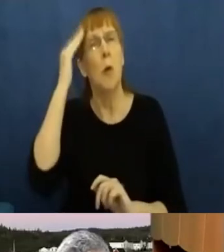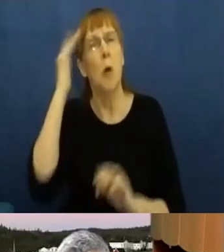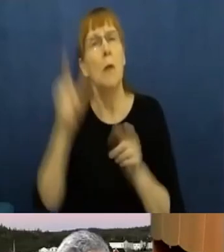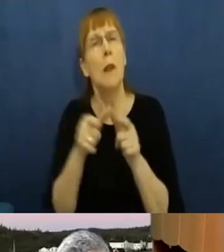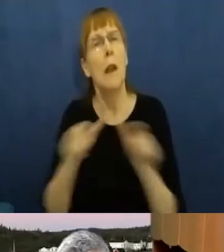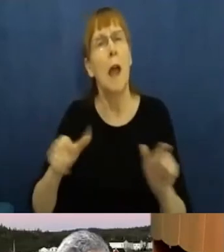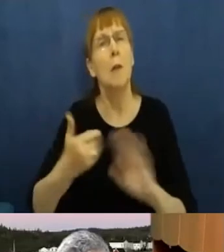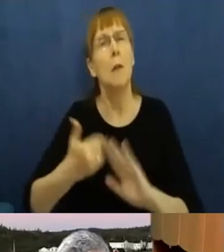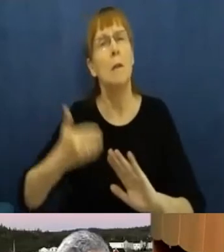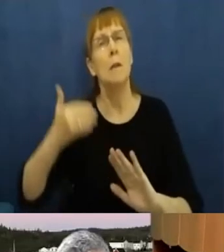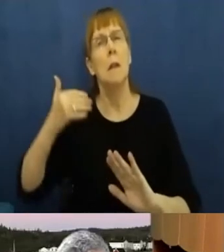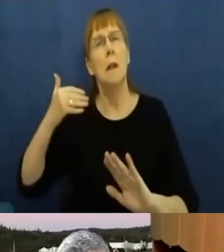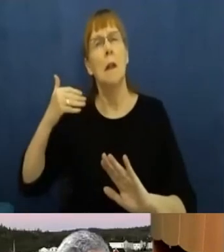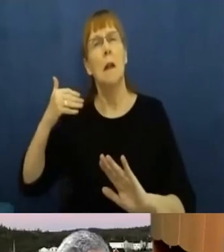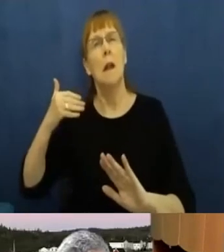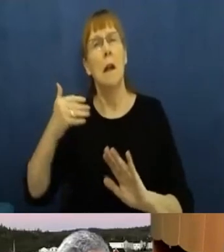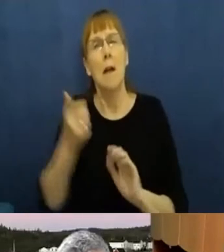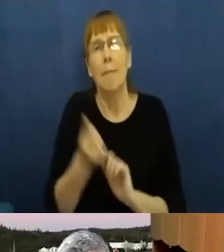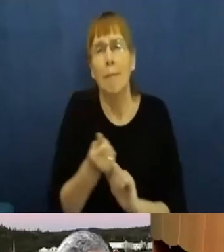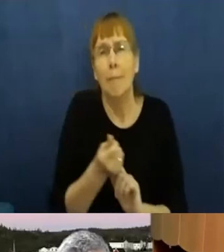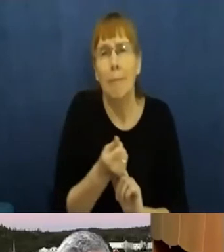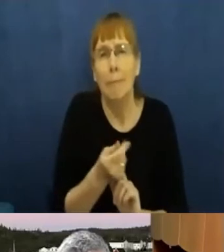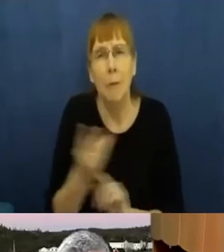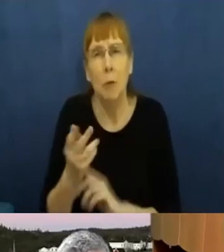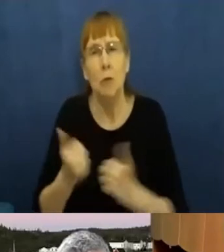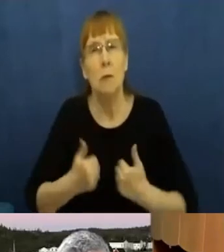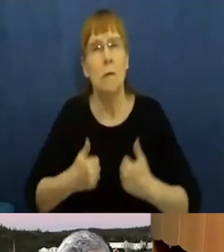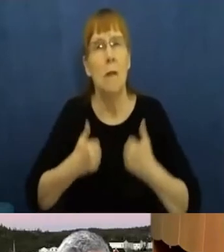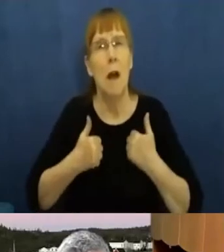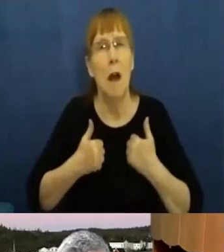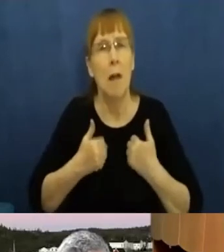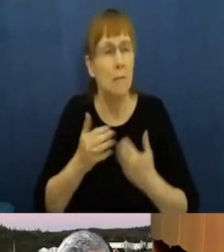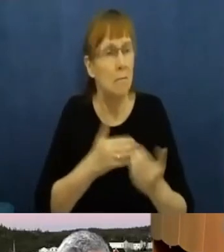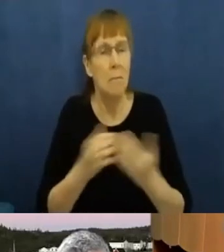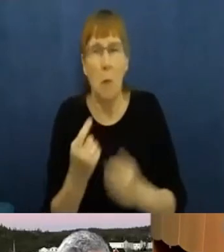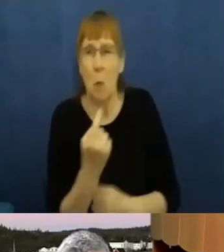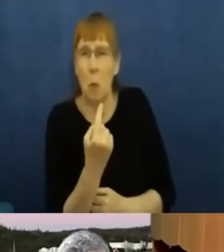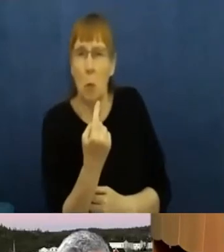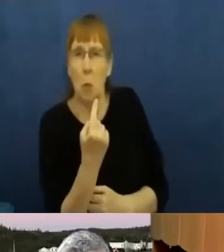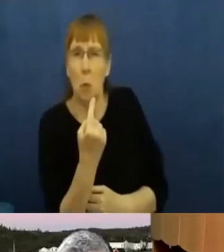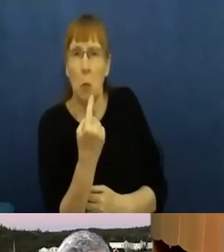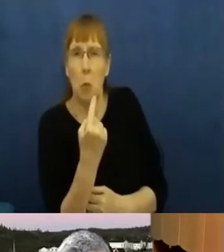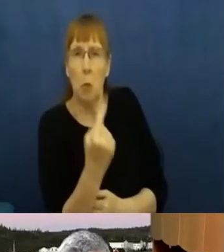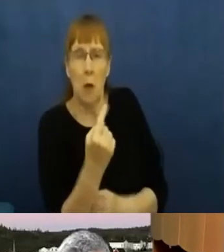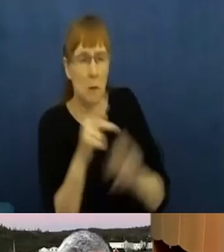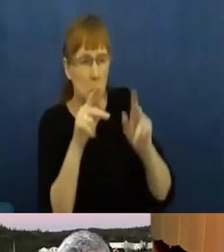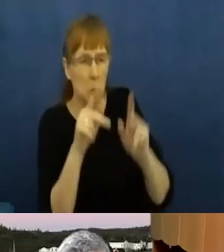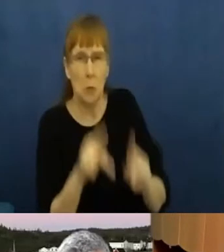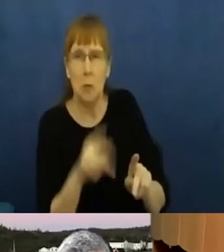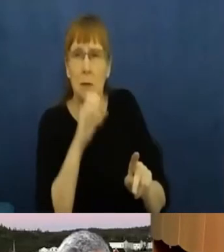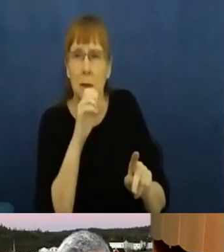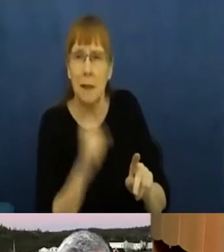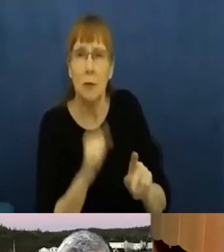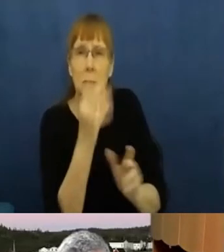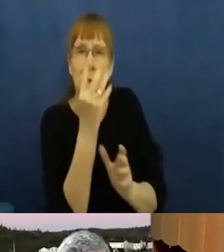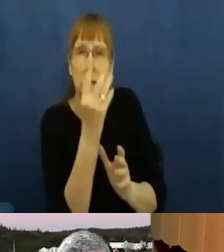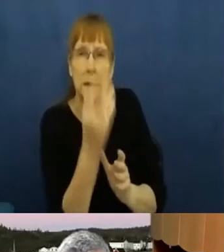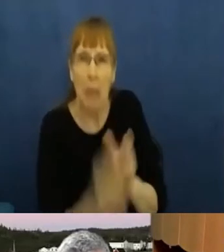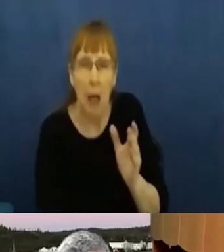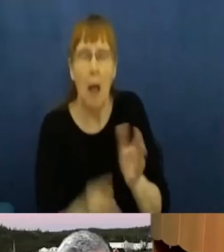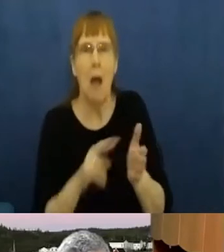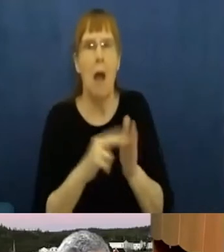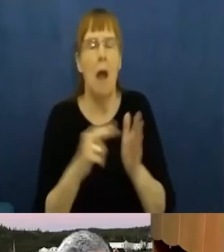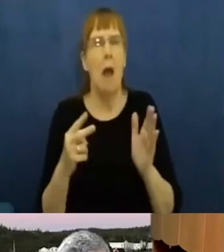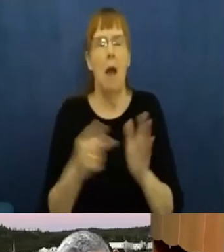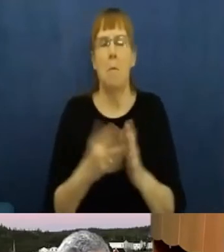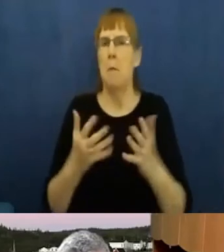one COVID death among our elders wipes out a vast knowledge of our history and the potential for us to